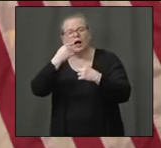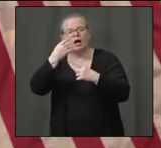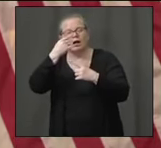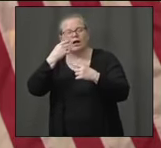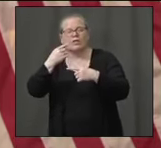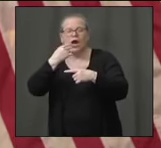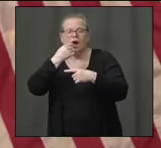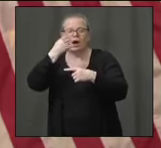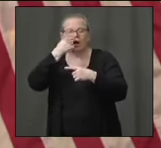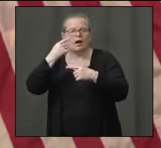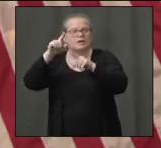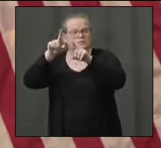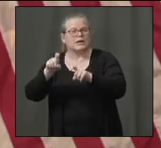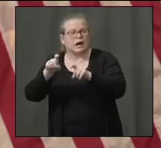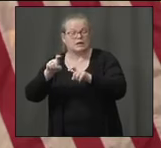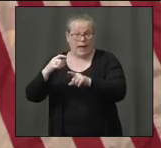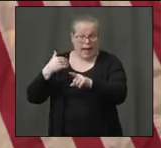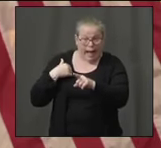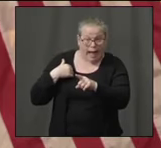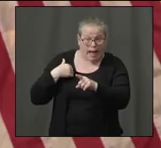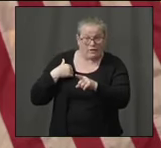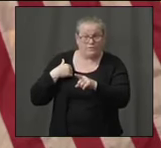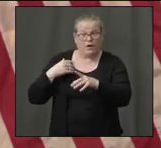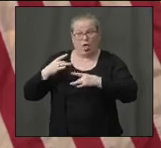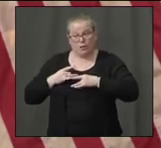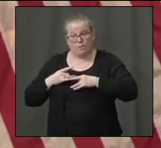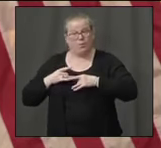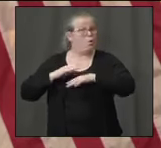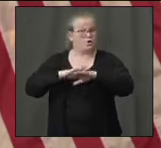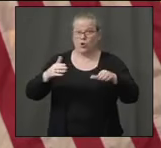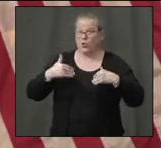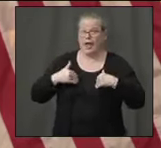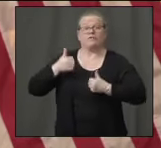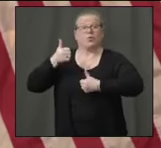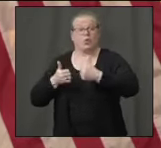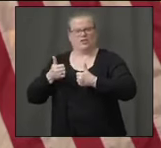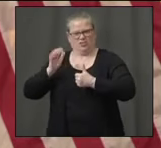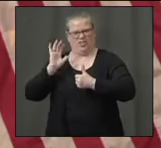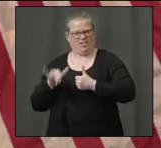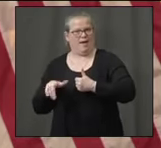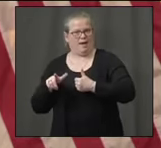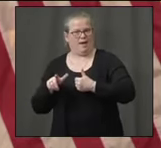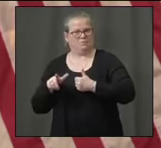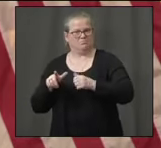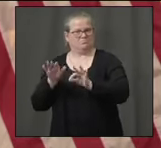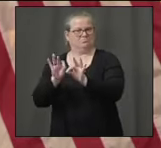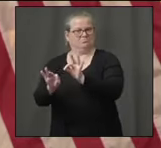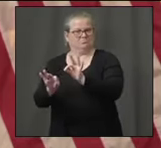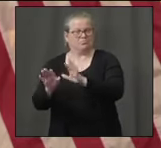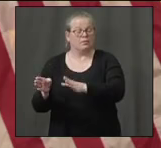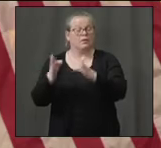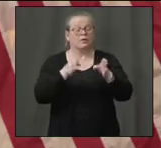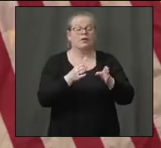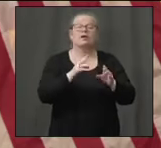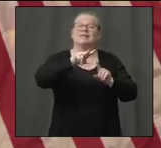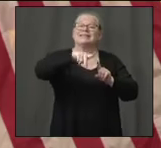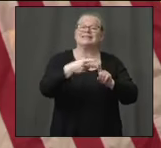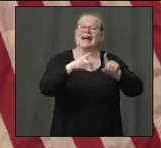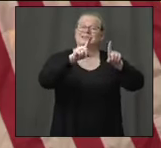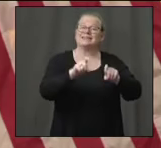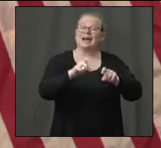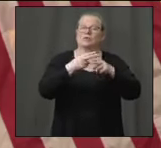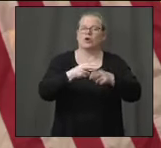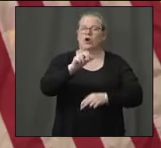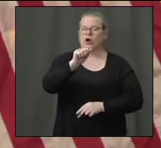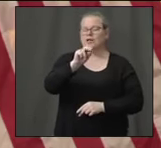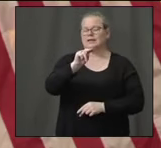virus. It's a molecular test. The second test that's coming out broadly throughout the United States is this antibody test, sometimes referred to as